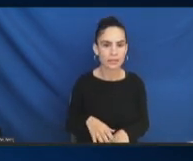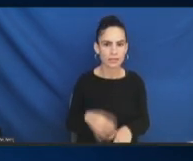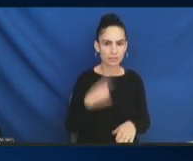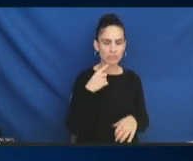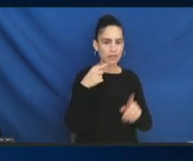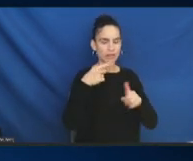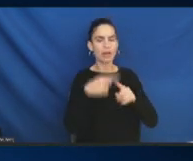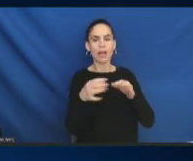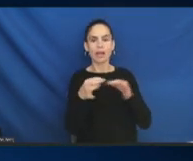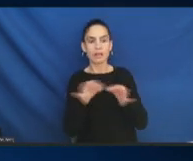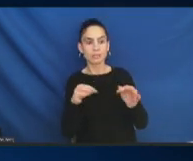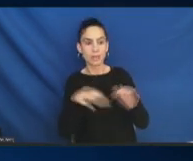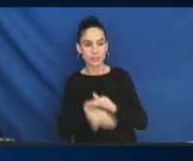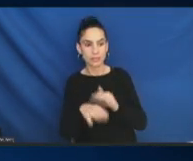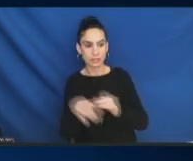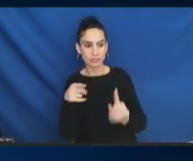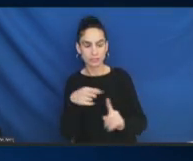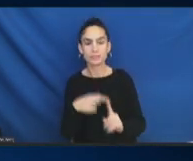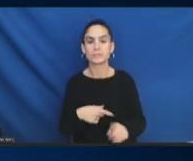Take out Daniel and Mia.